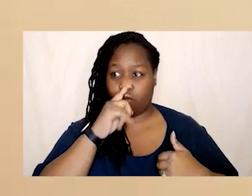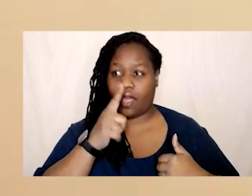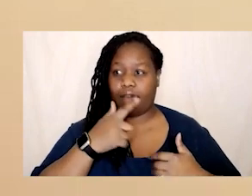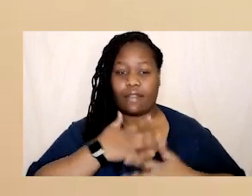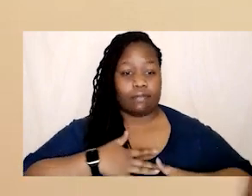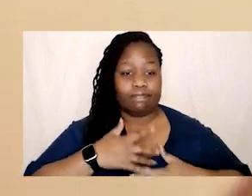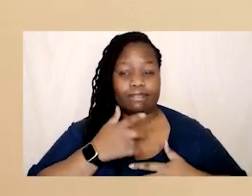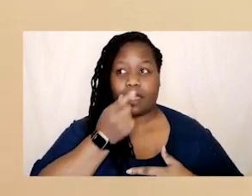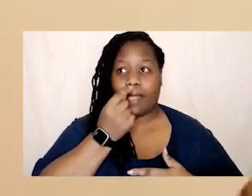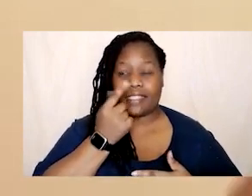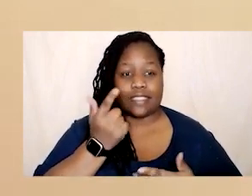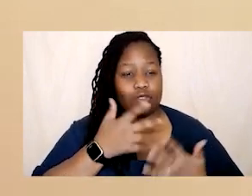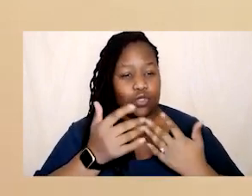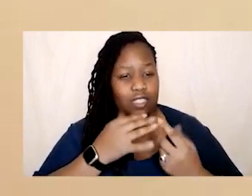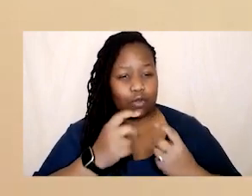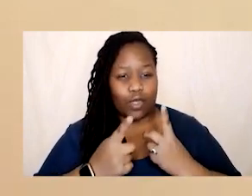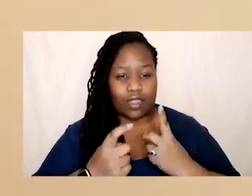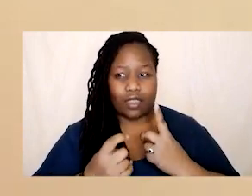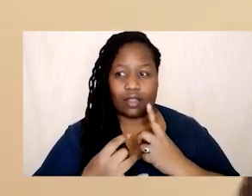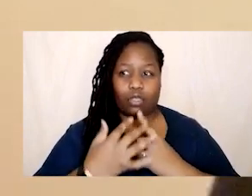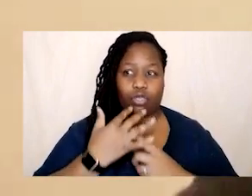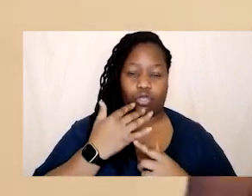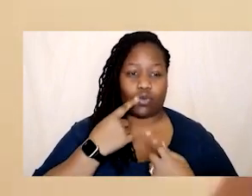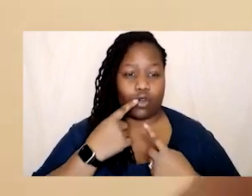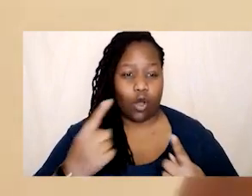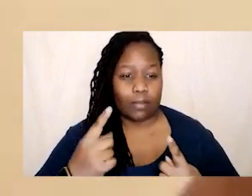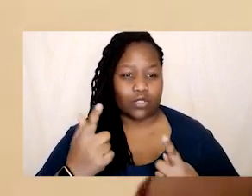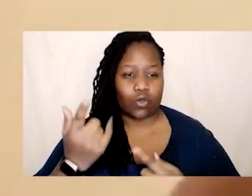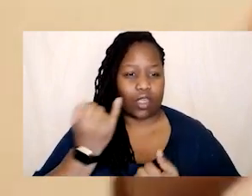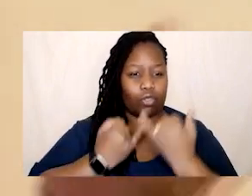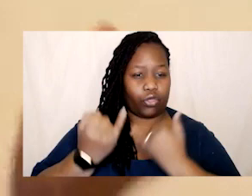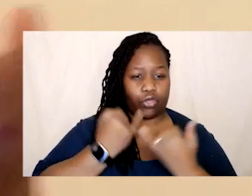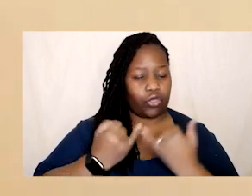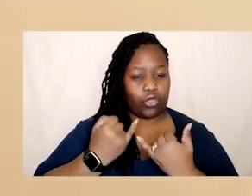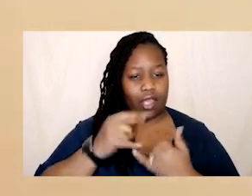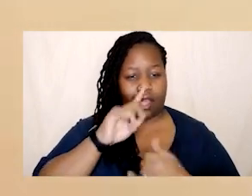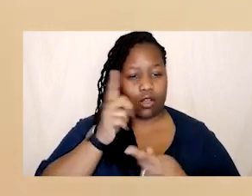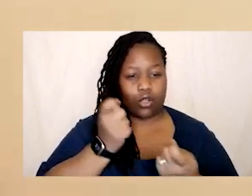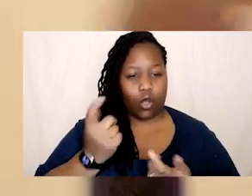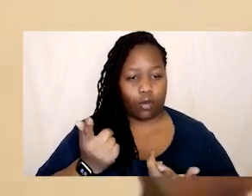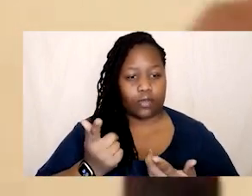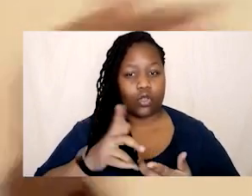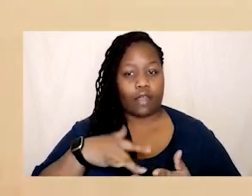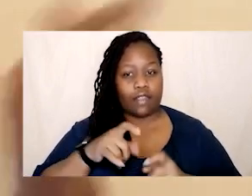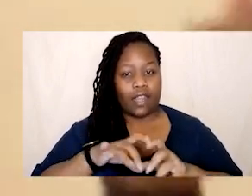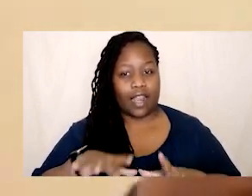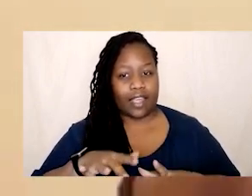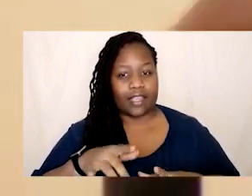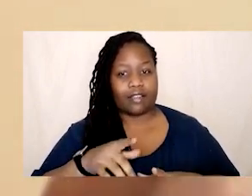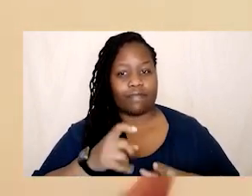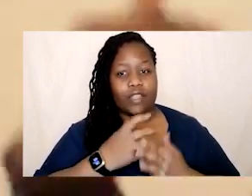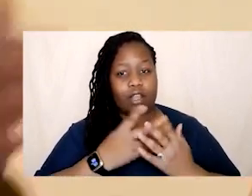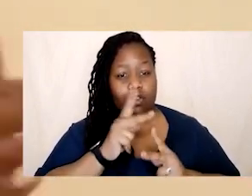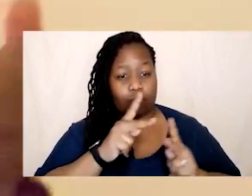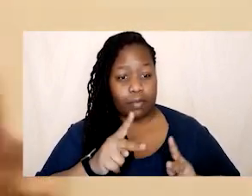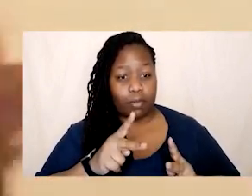what may come my way and that's what really upsets me because i do feel like there are a lot more people who are not on the brink of abuse and facing abuse